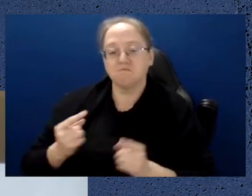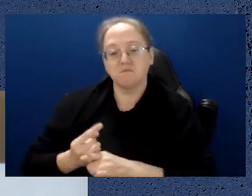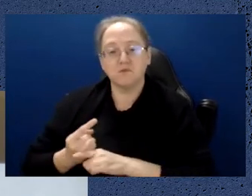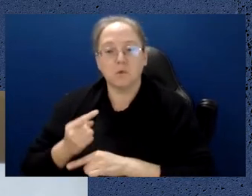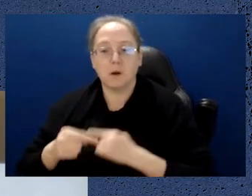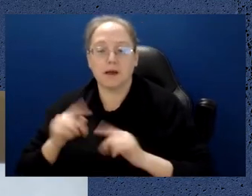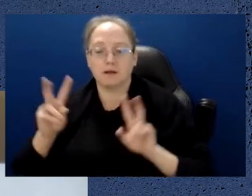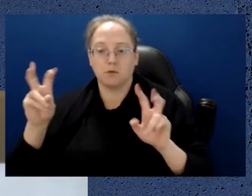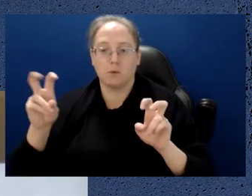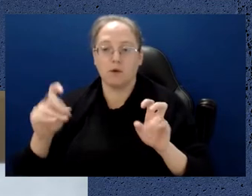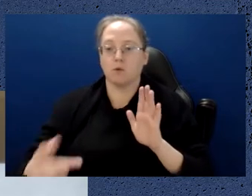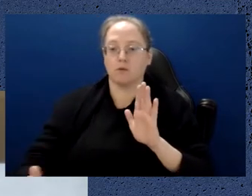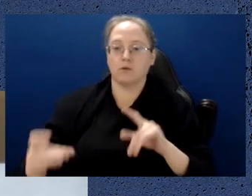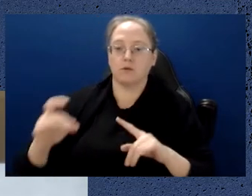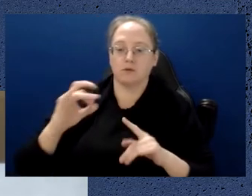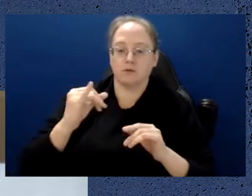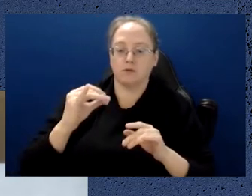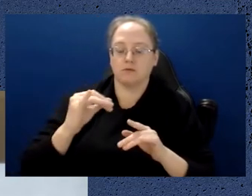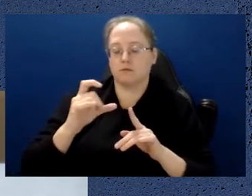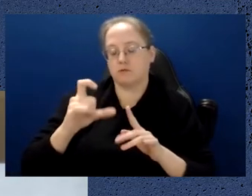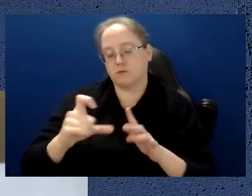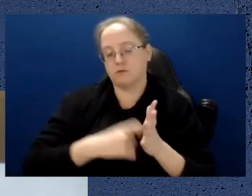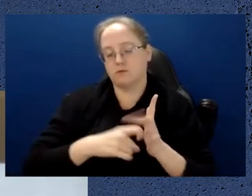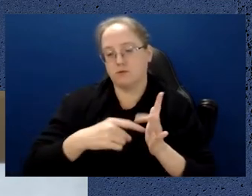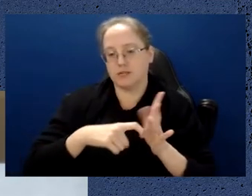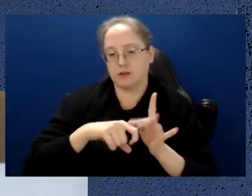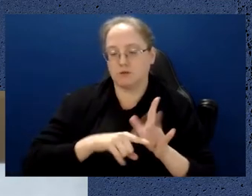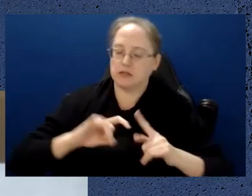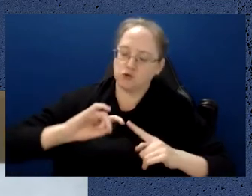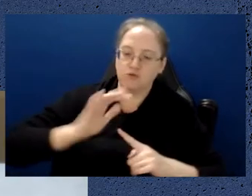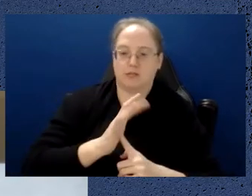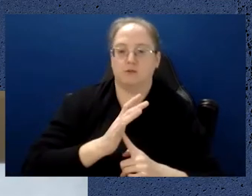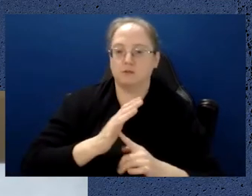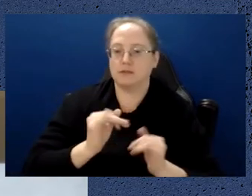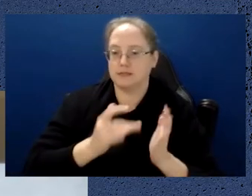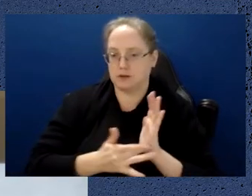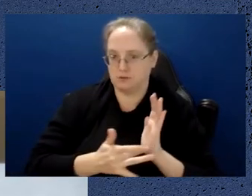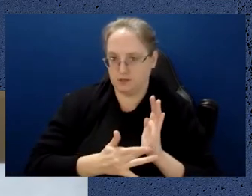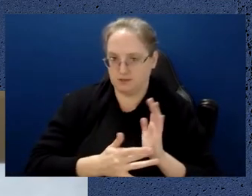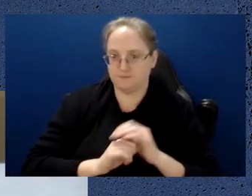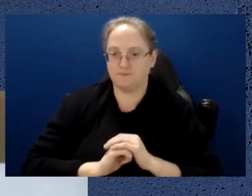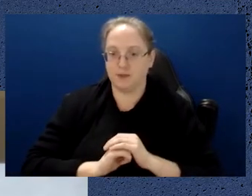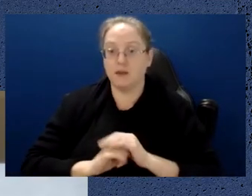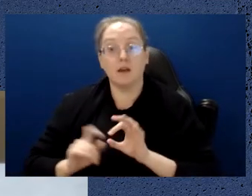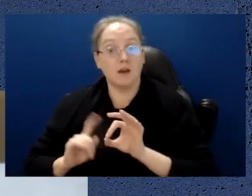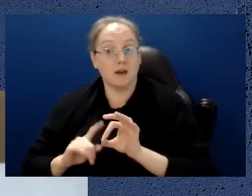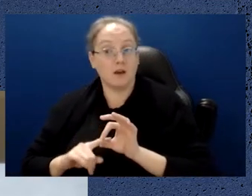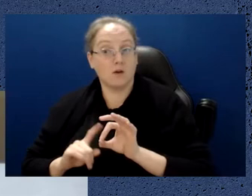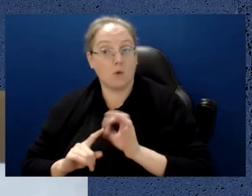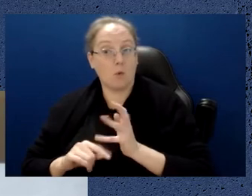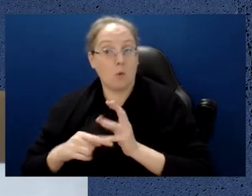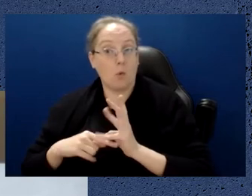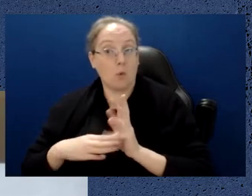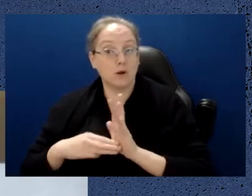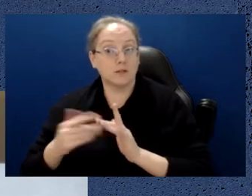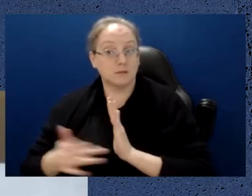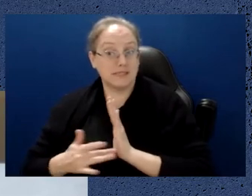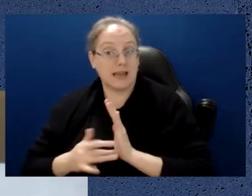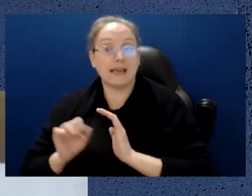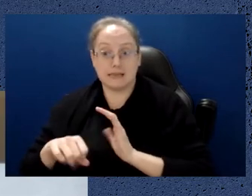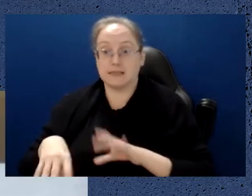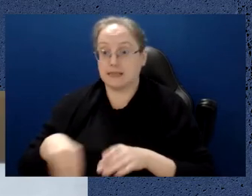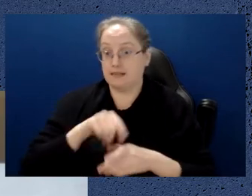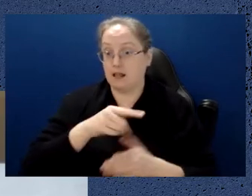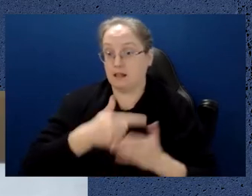is an emerging conversation around what many of us are calling critical technologies. And something